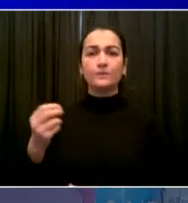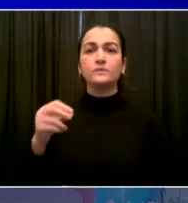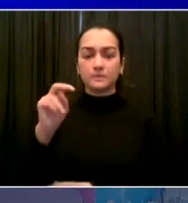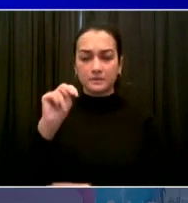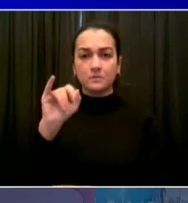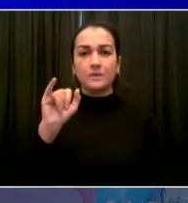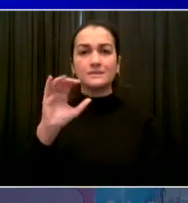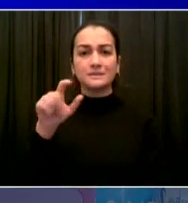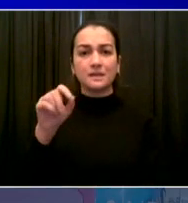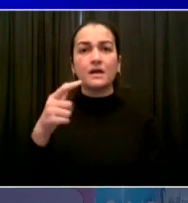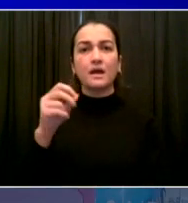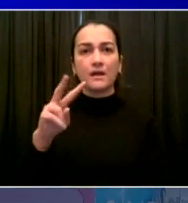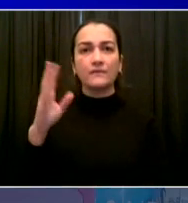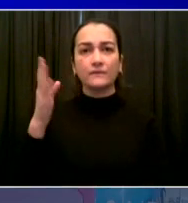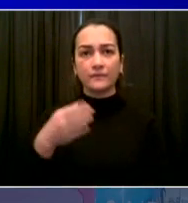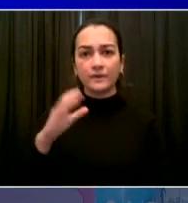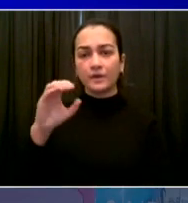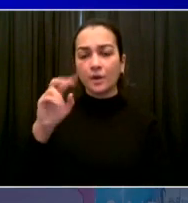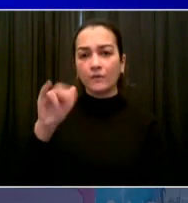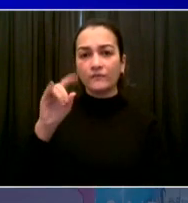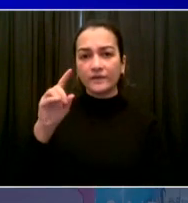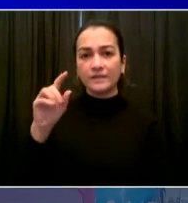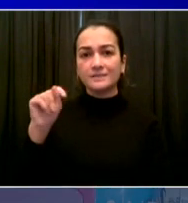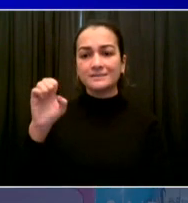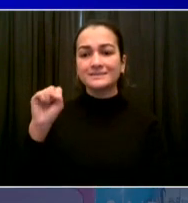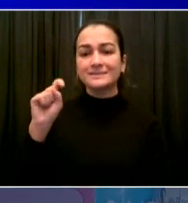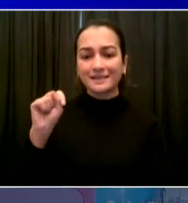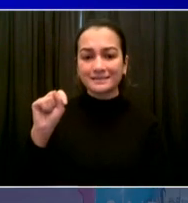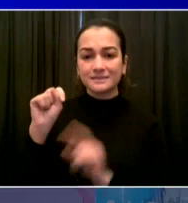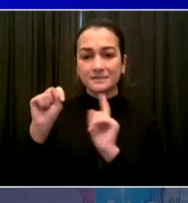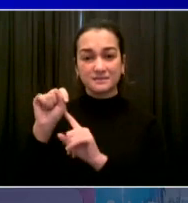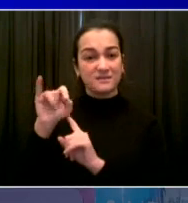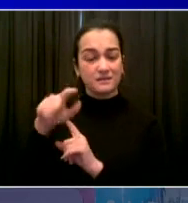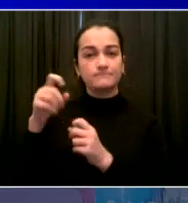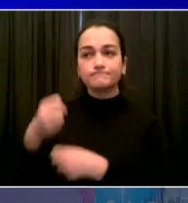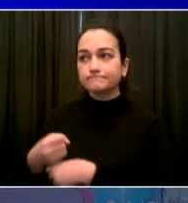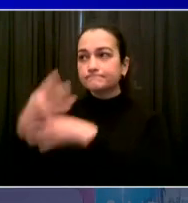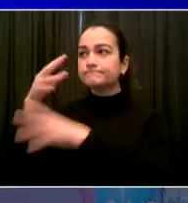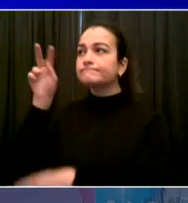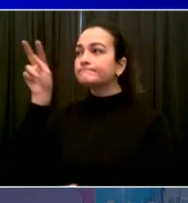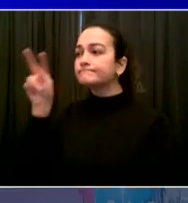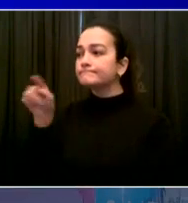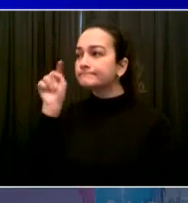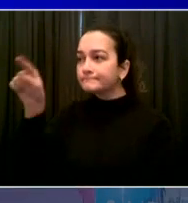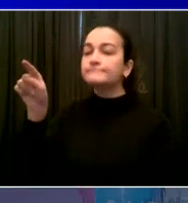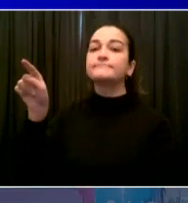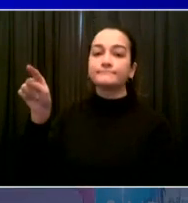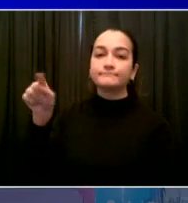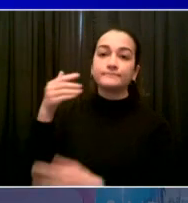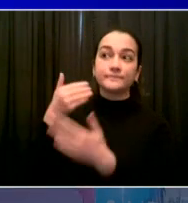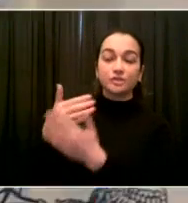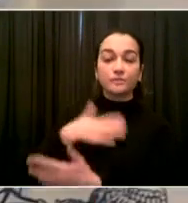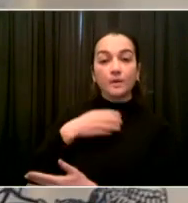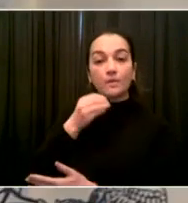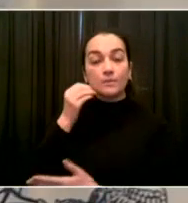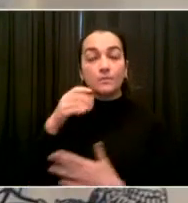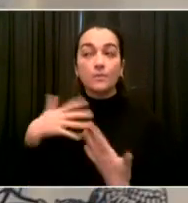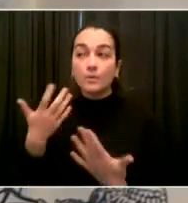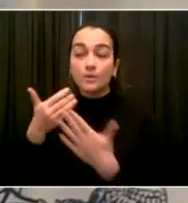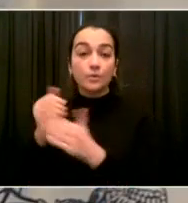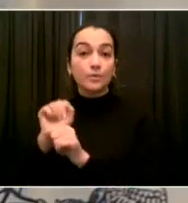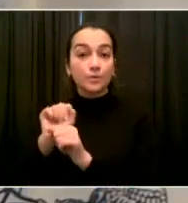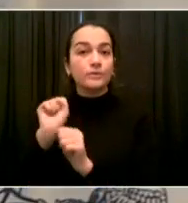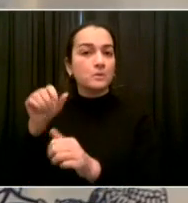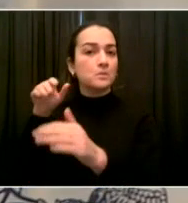as we fight Omicron. And as we get more and more supply in including in home testing, which is going to be a really key piece of this puzzle.